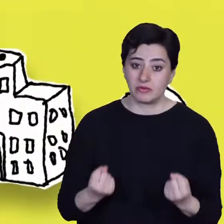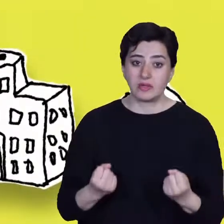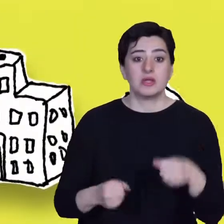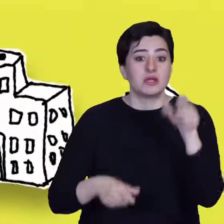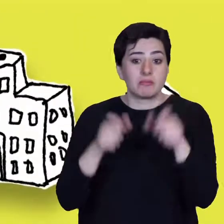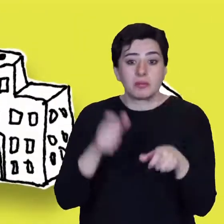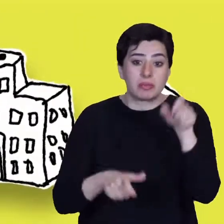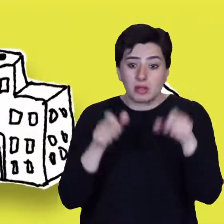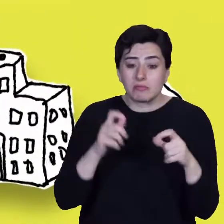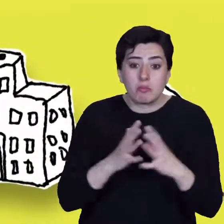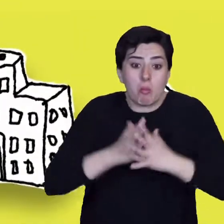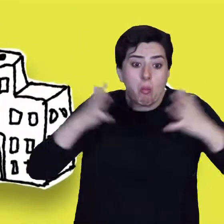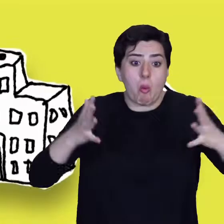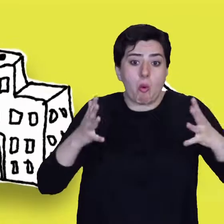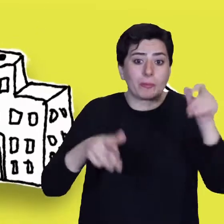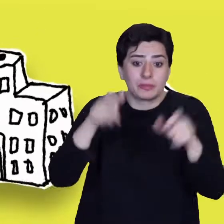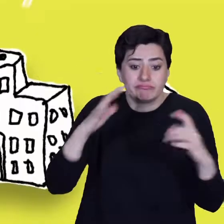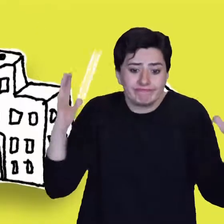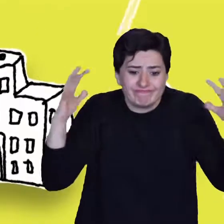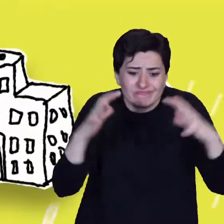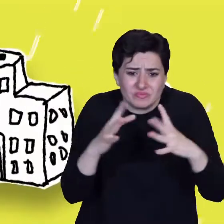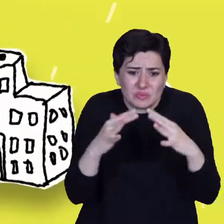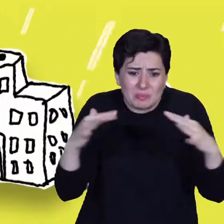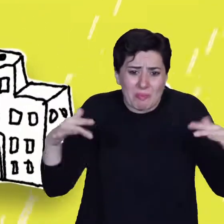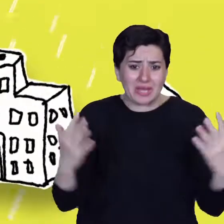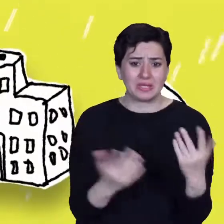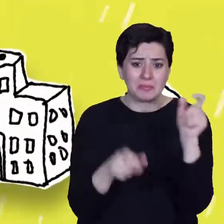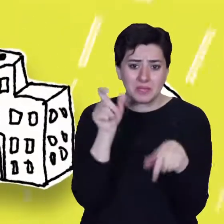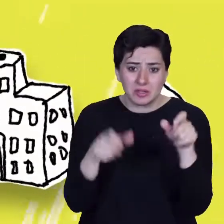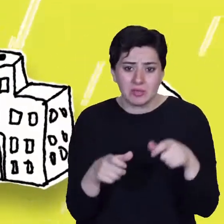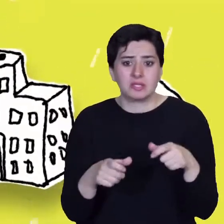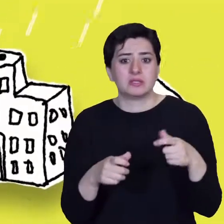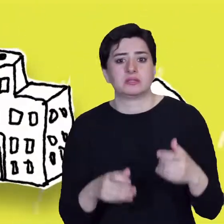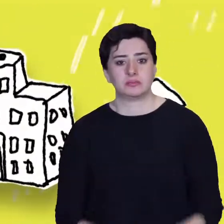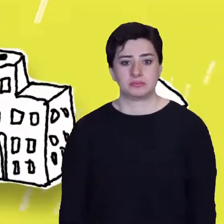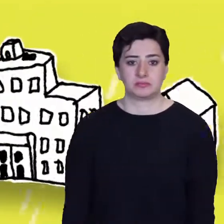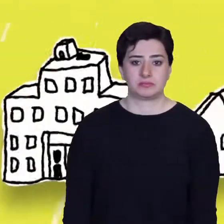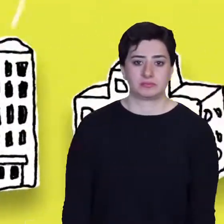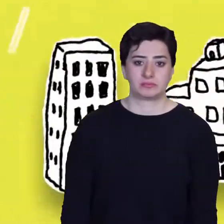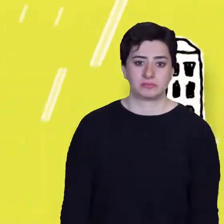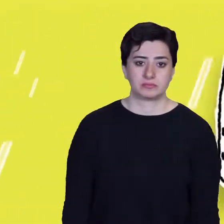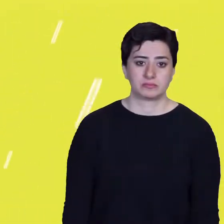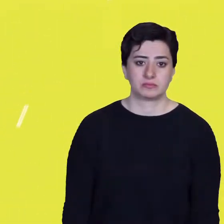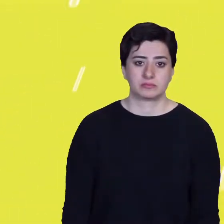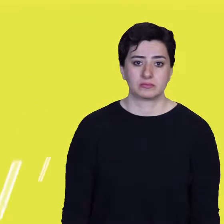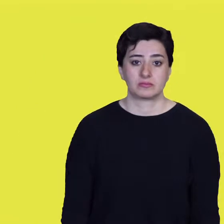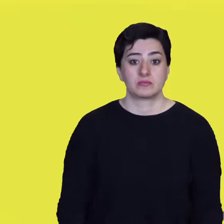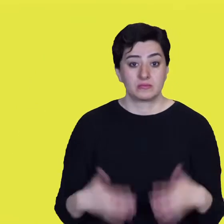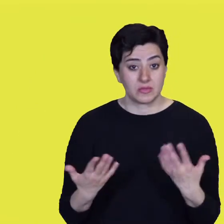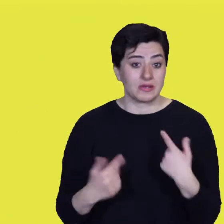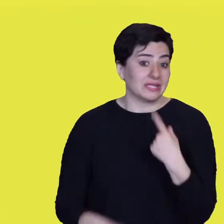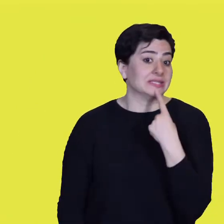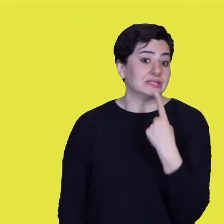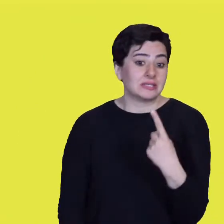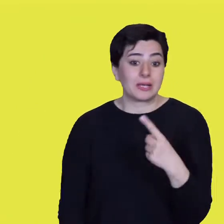or countries more likely than others to experience the harmful effects of a hazard. This is what we call